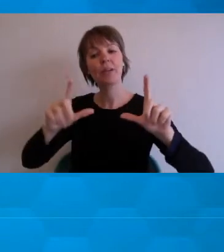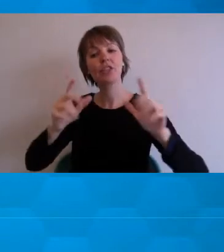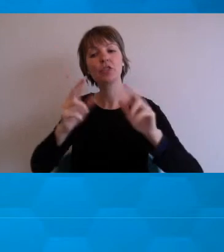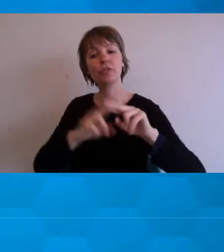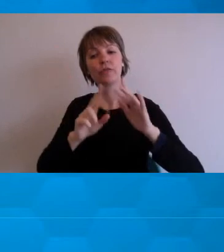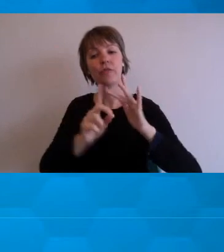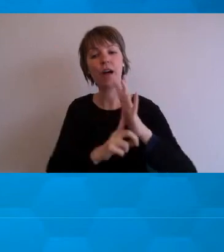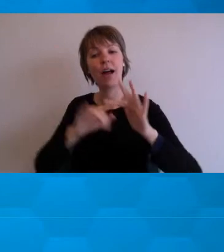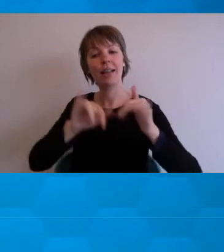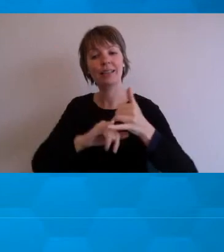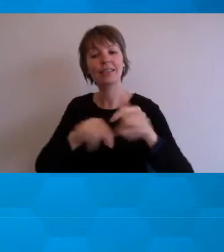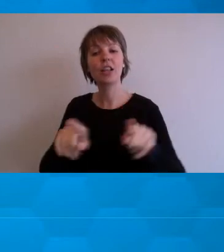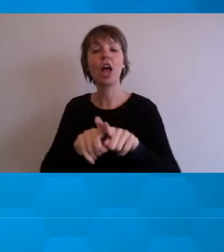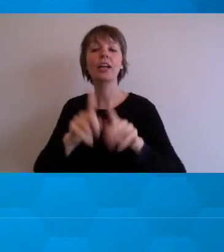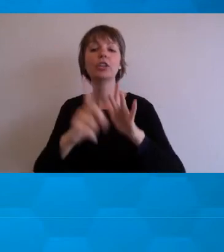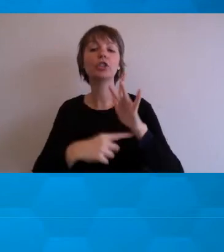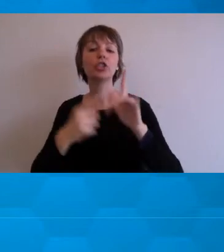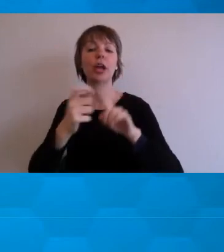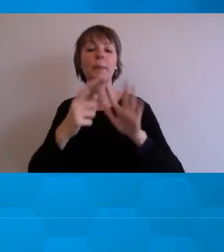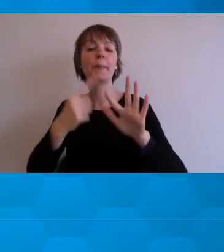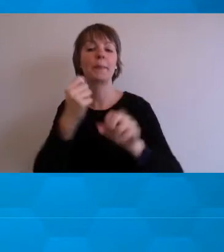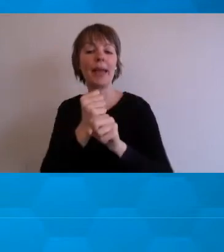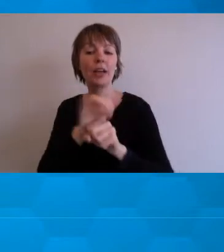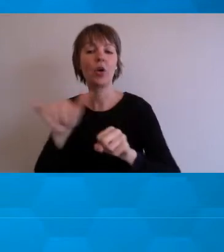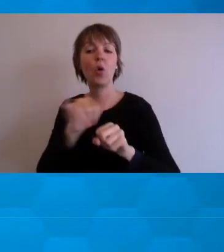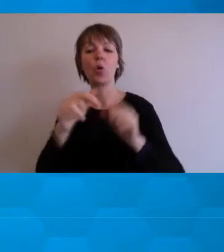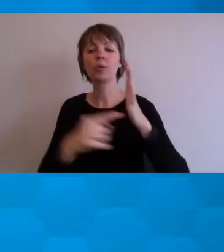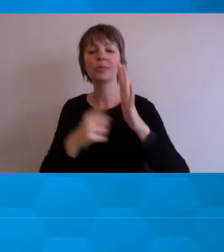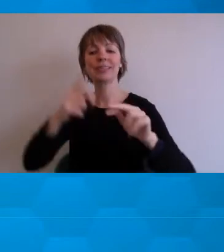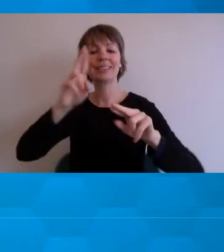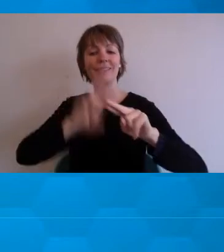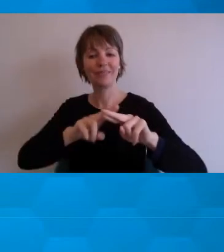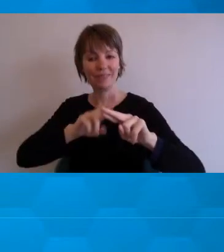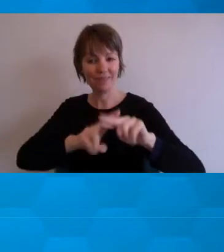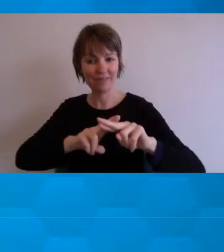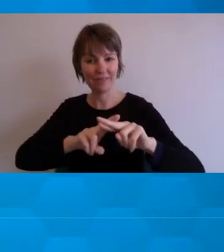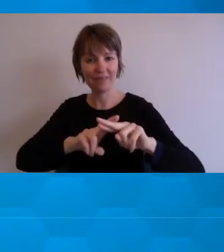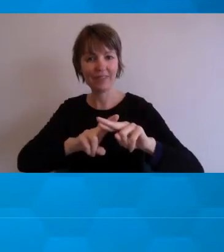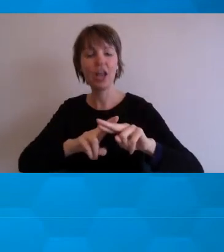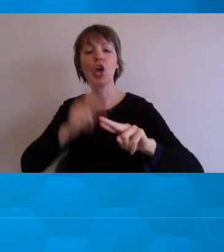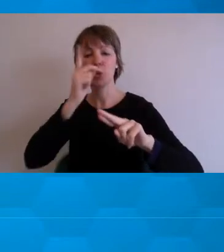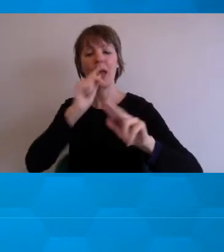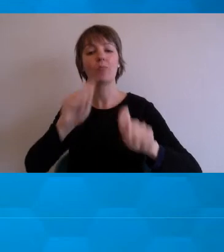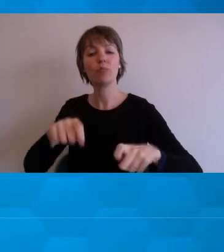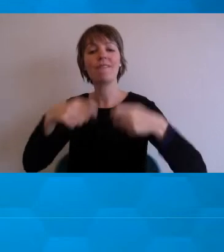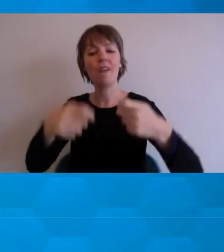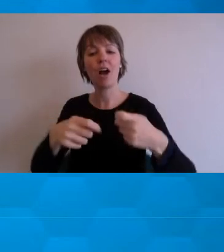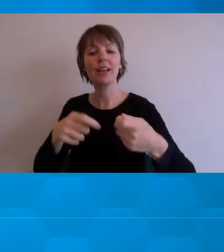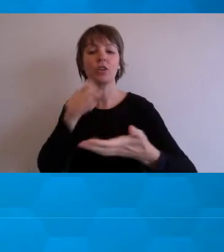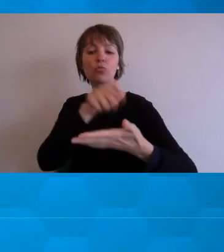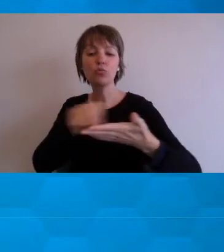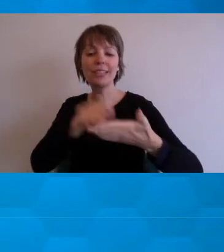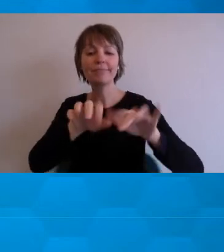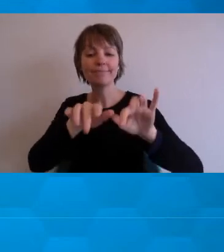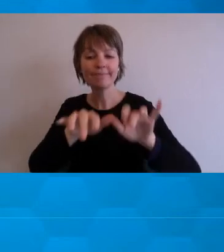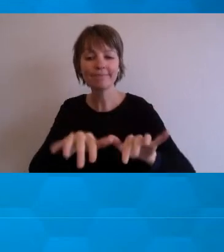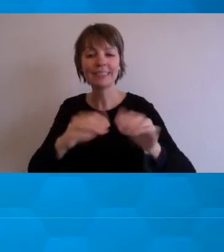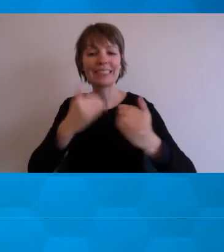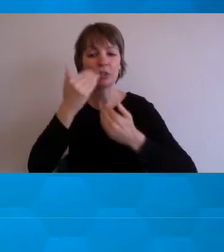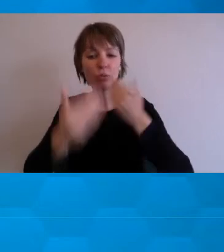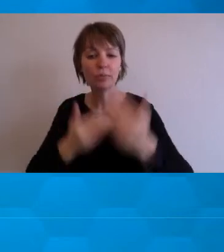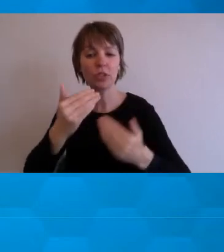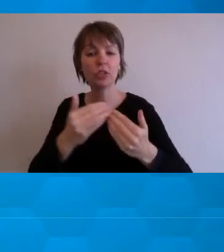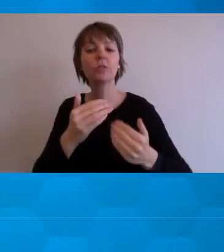provide this information in an alternative form, such as a written description or an informative alt text.